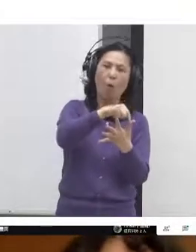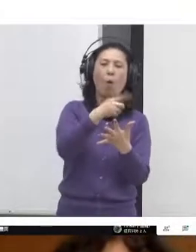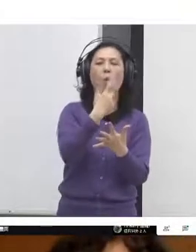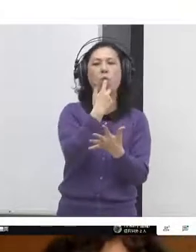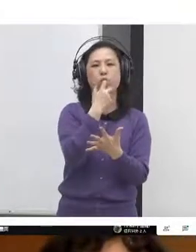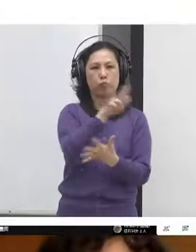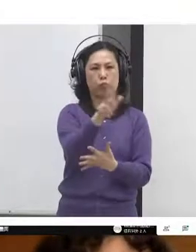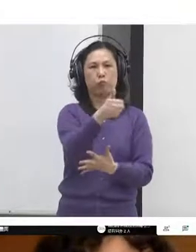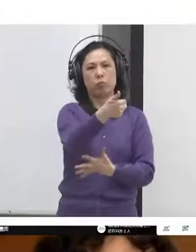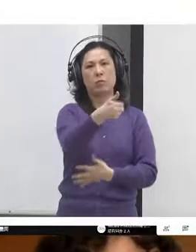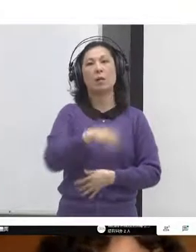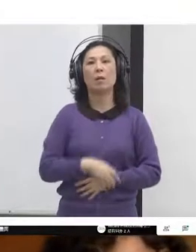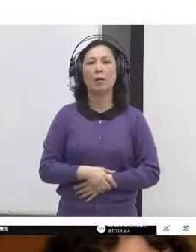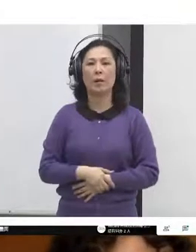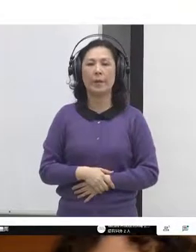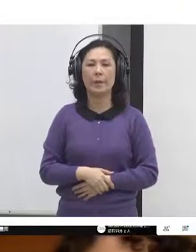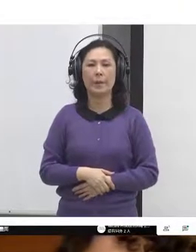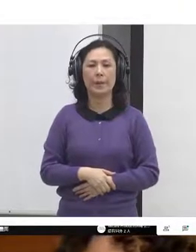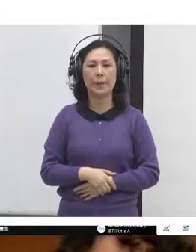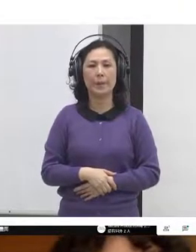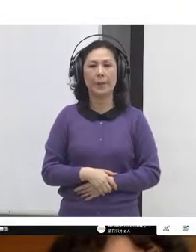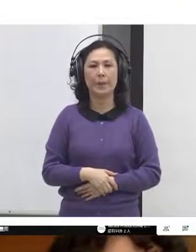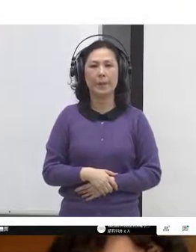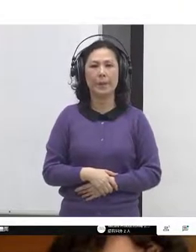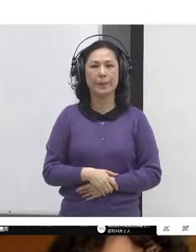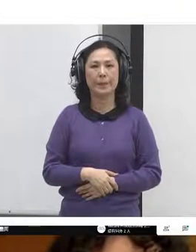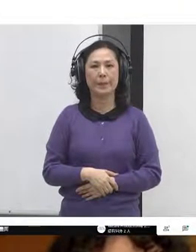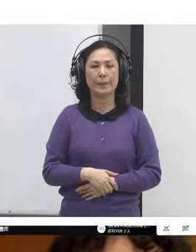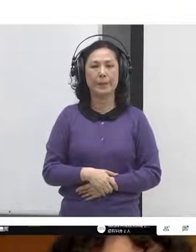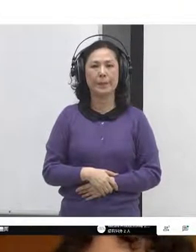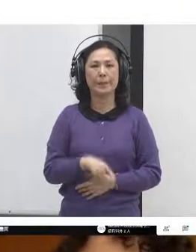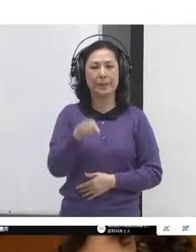that I'd be happy to tell you more about a little bit later.